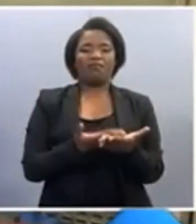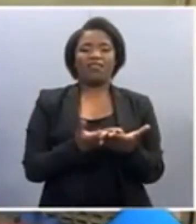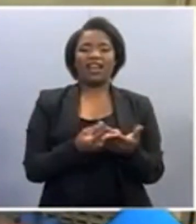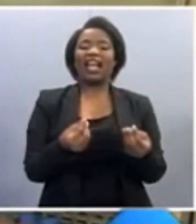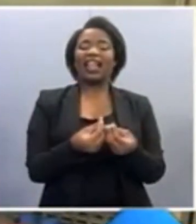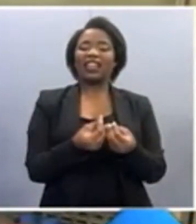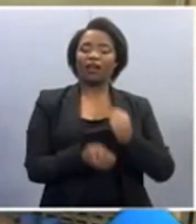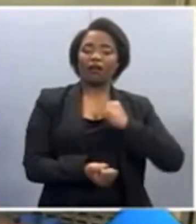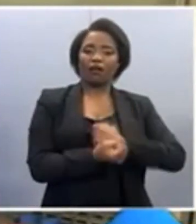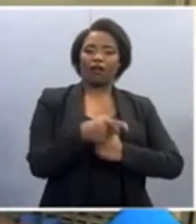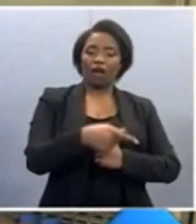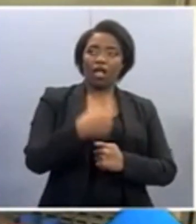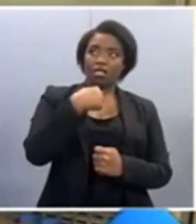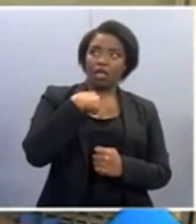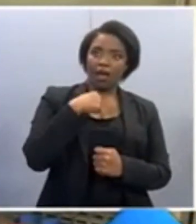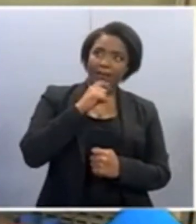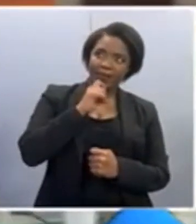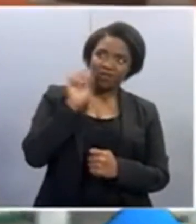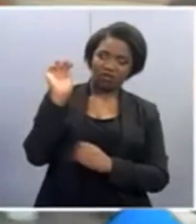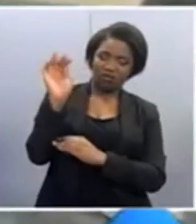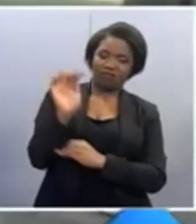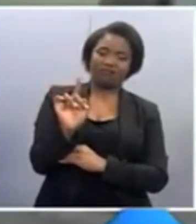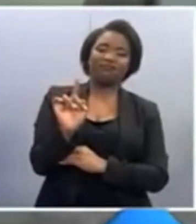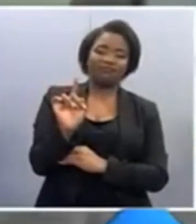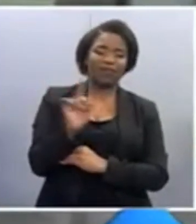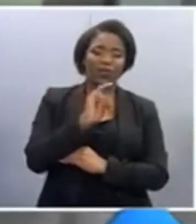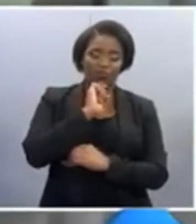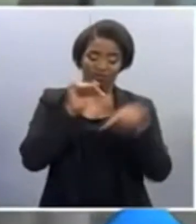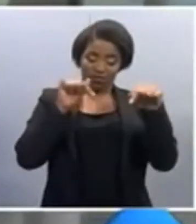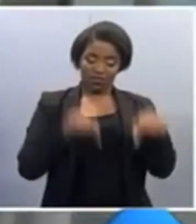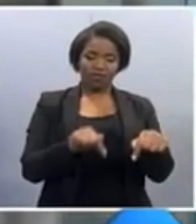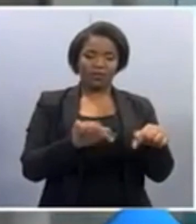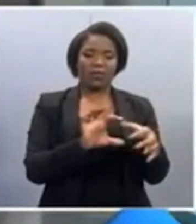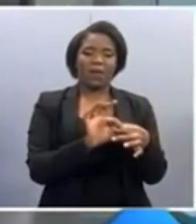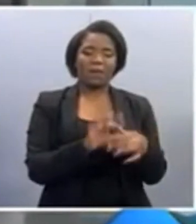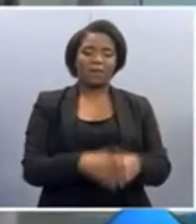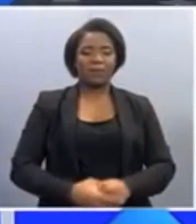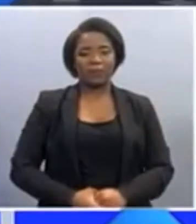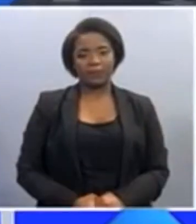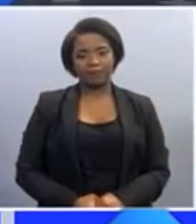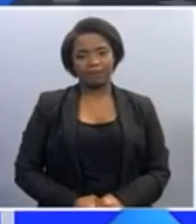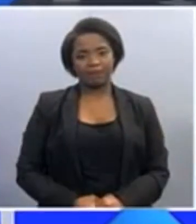and stop a brain drain. Judith Subban, Durban. You see,